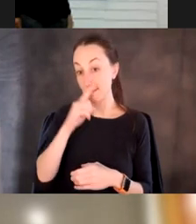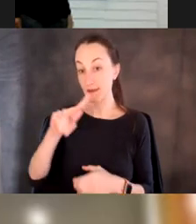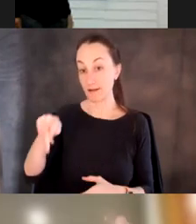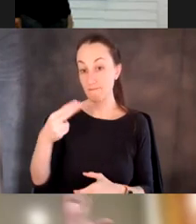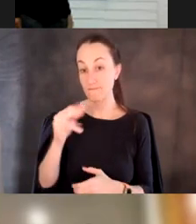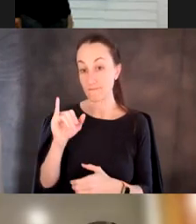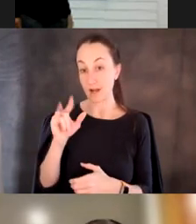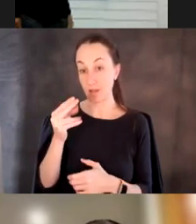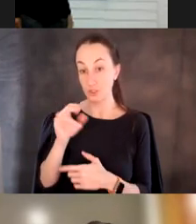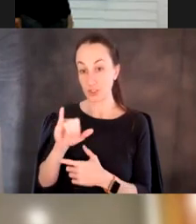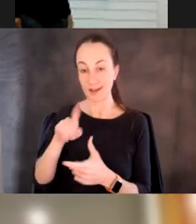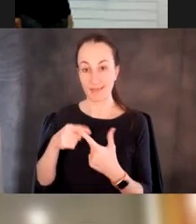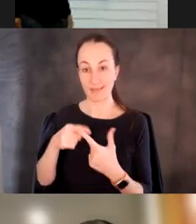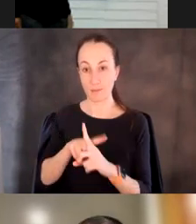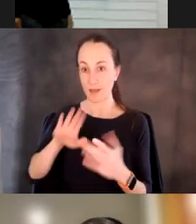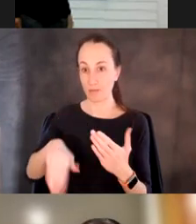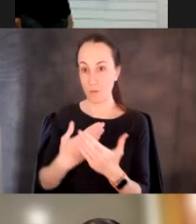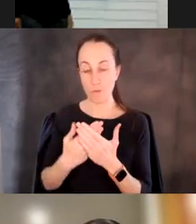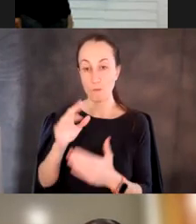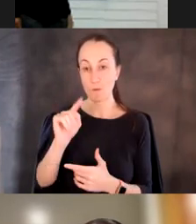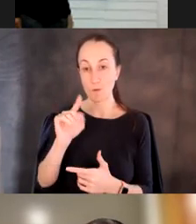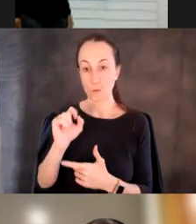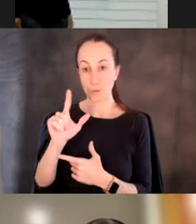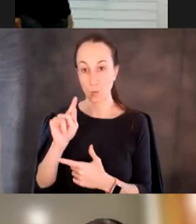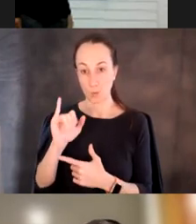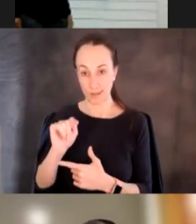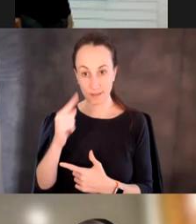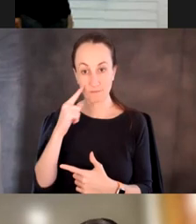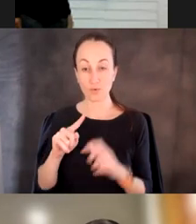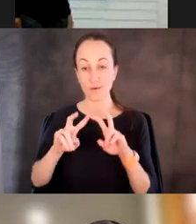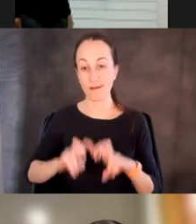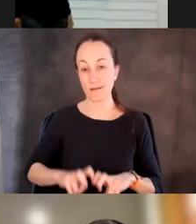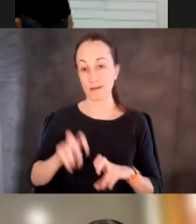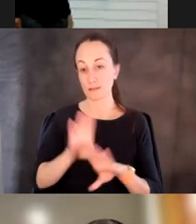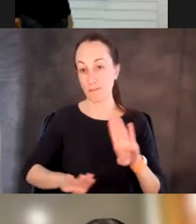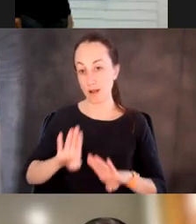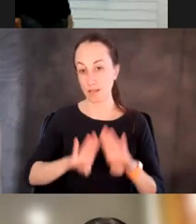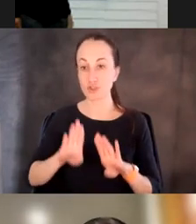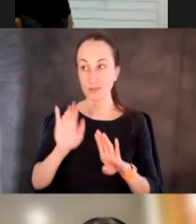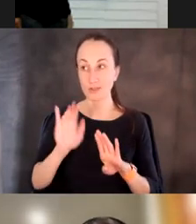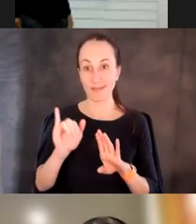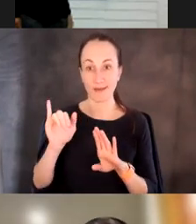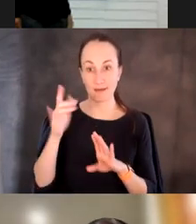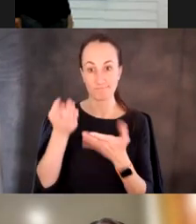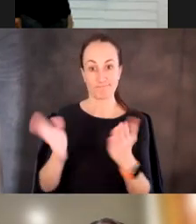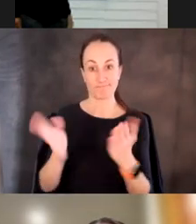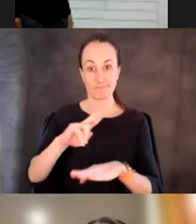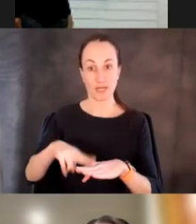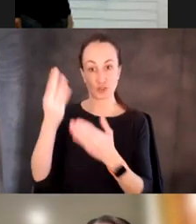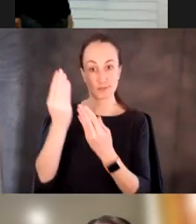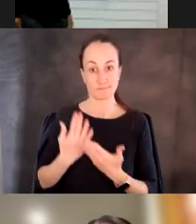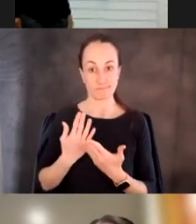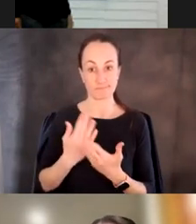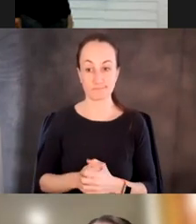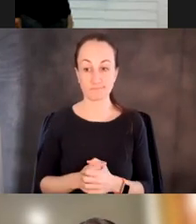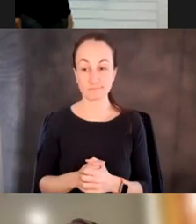apply the entire toolkit we have for, for analyzing those that, that biology has, has given us. Um, so I